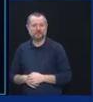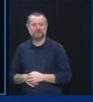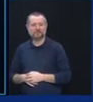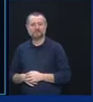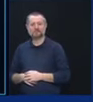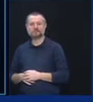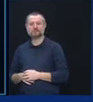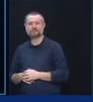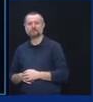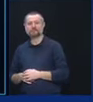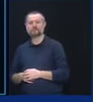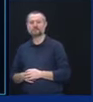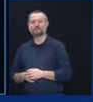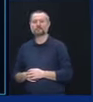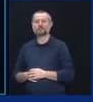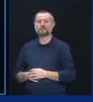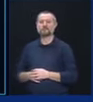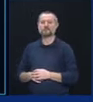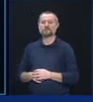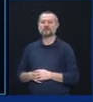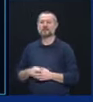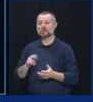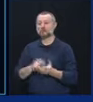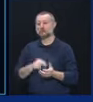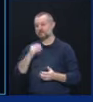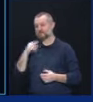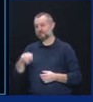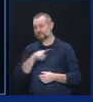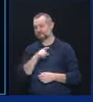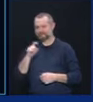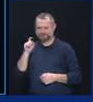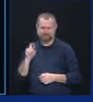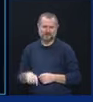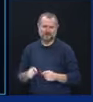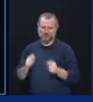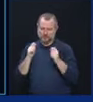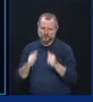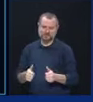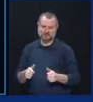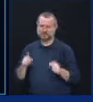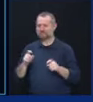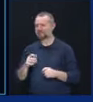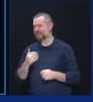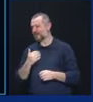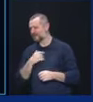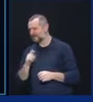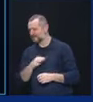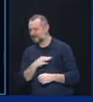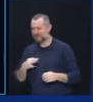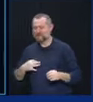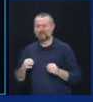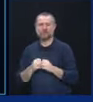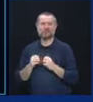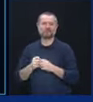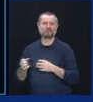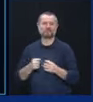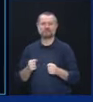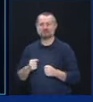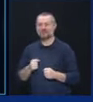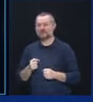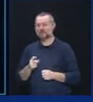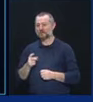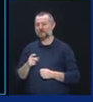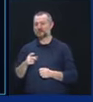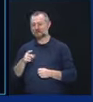Nursing homes need more and quicker staff and resident testing. As Dr. Zucker said today,